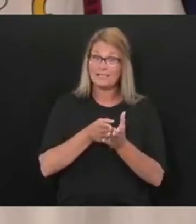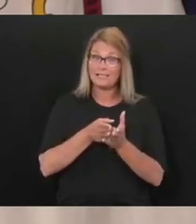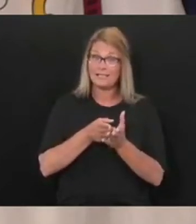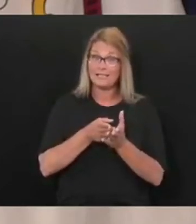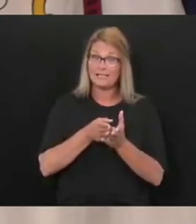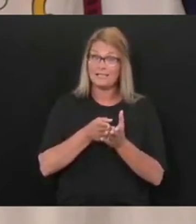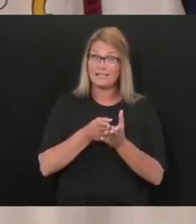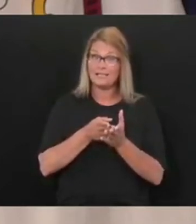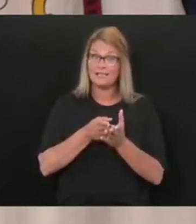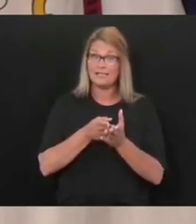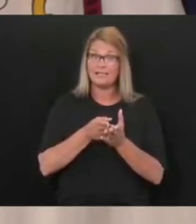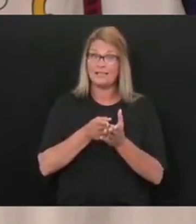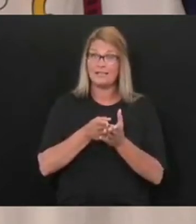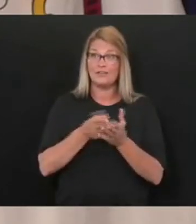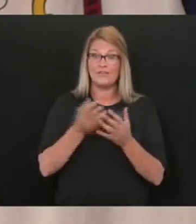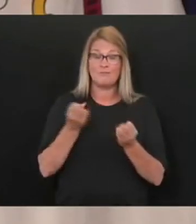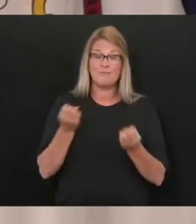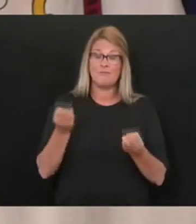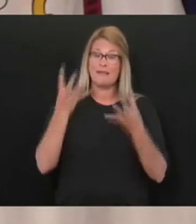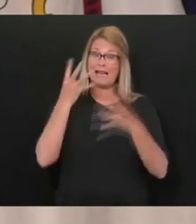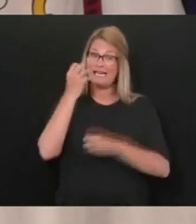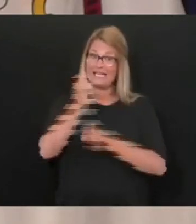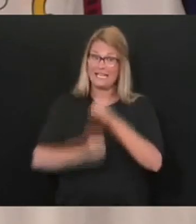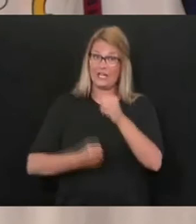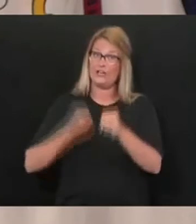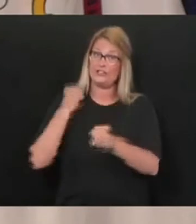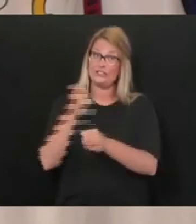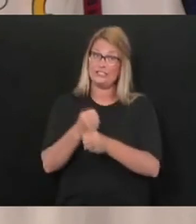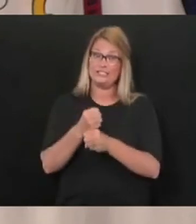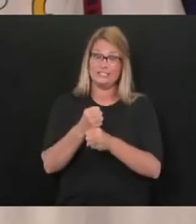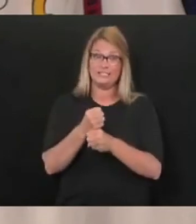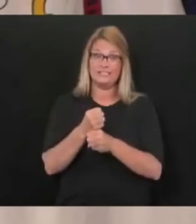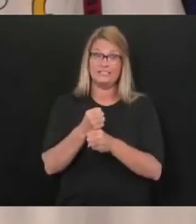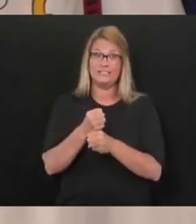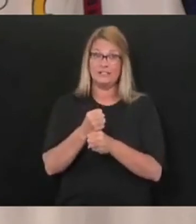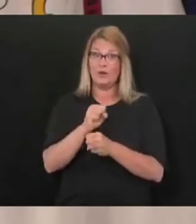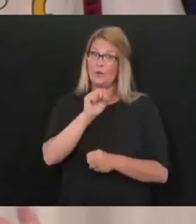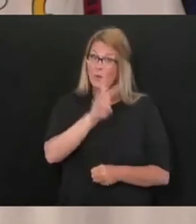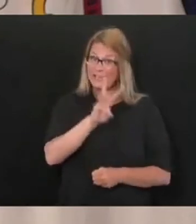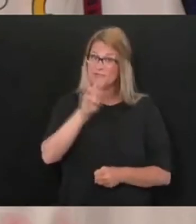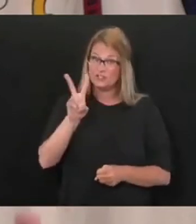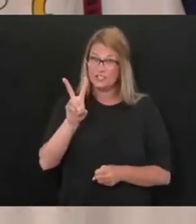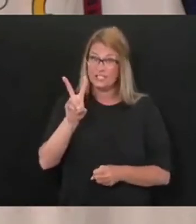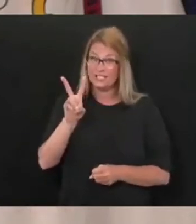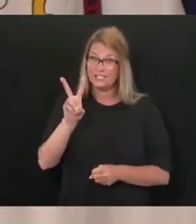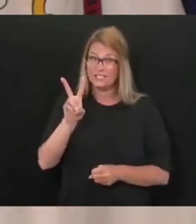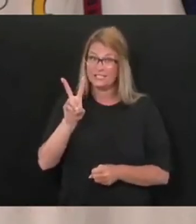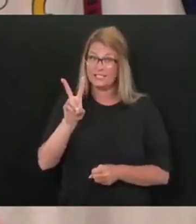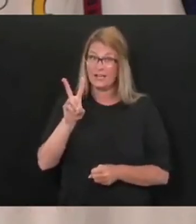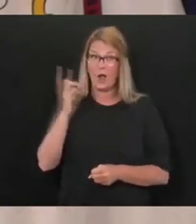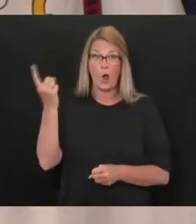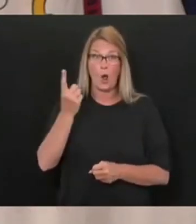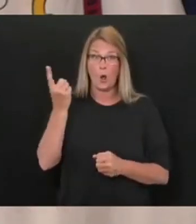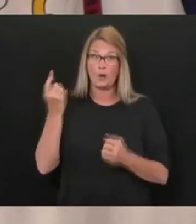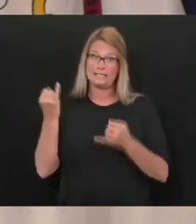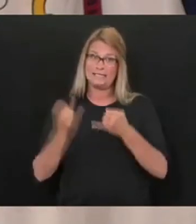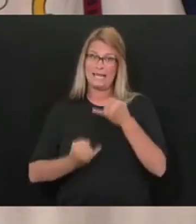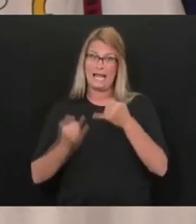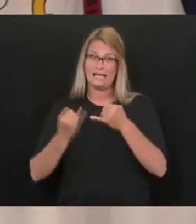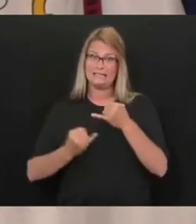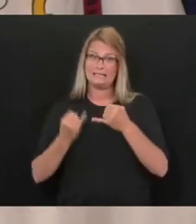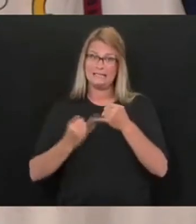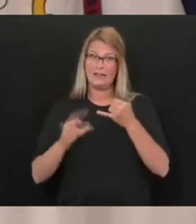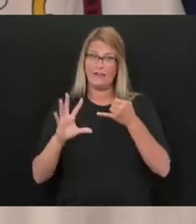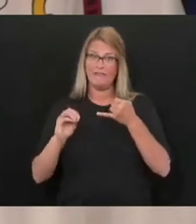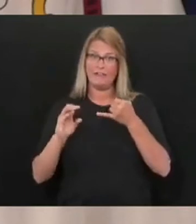for decades and decades and decades, West Virginia pitched 50th over and over and